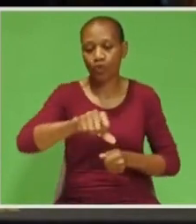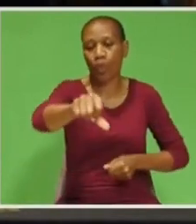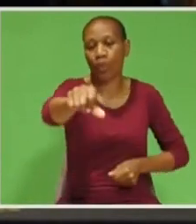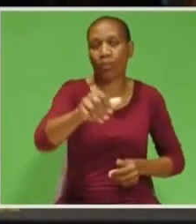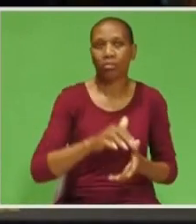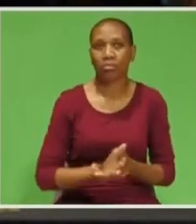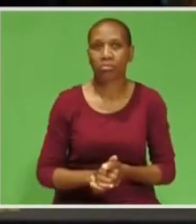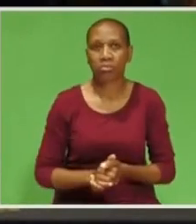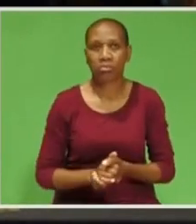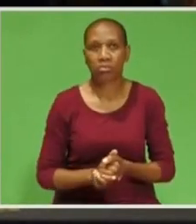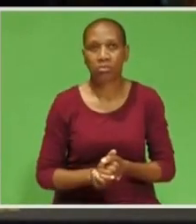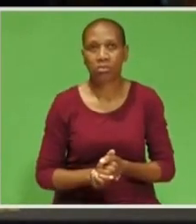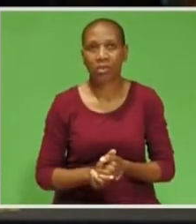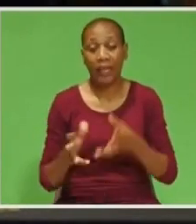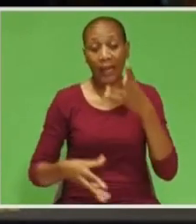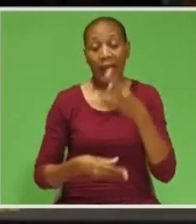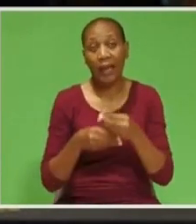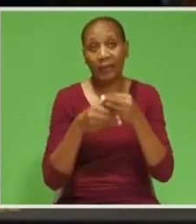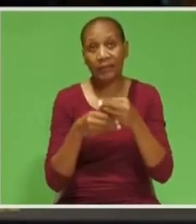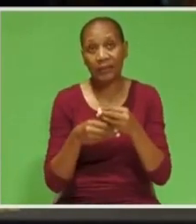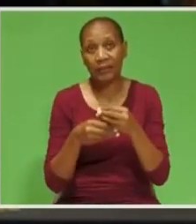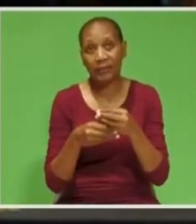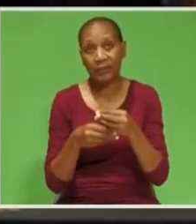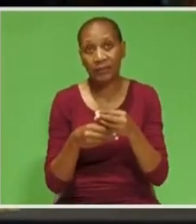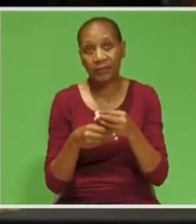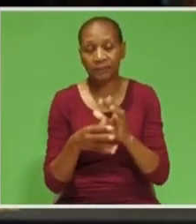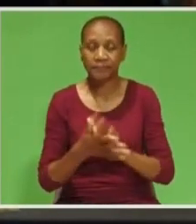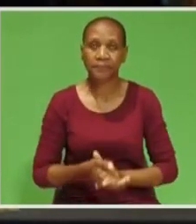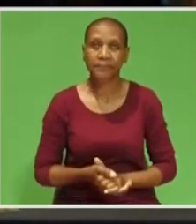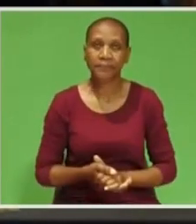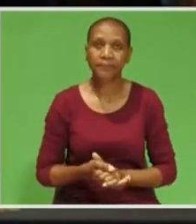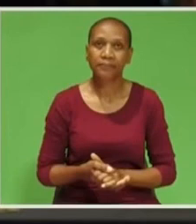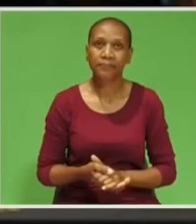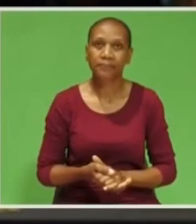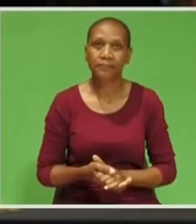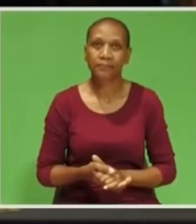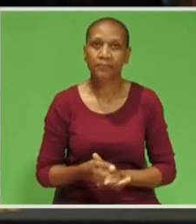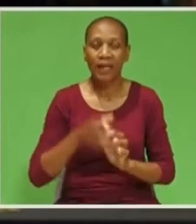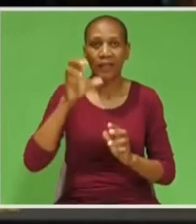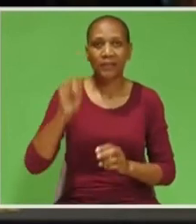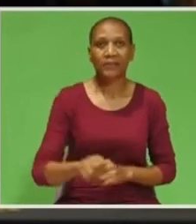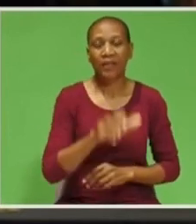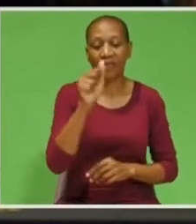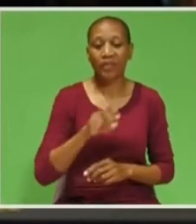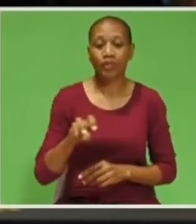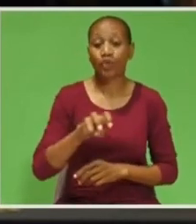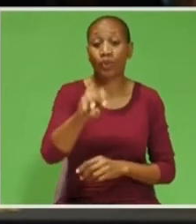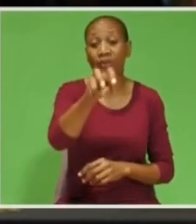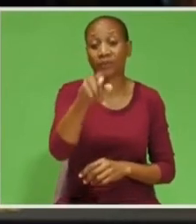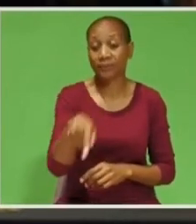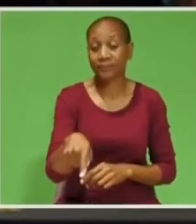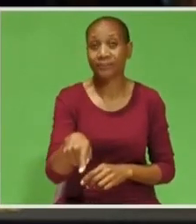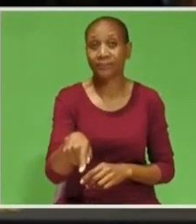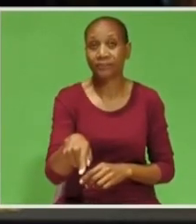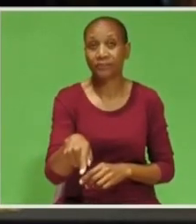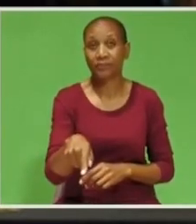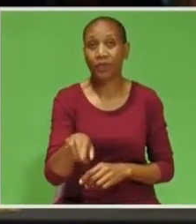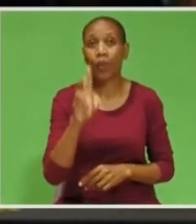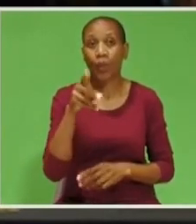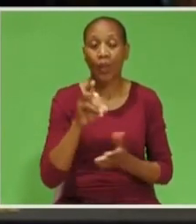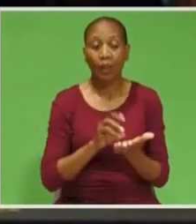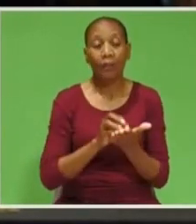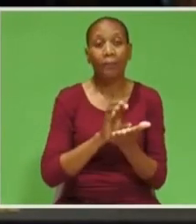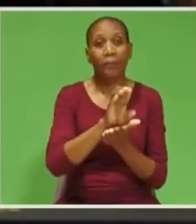To add insult to injury, South African tourism wants to sponsor